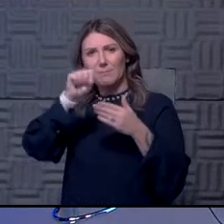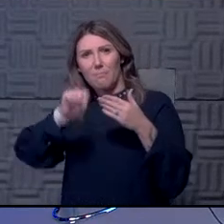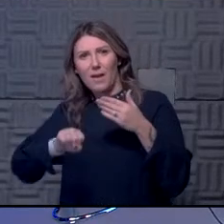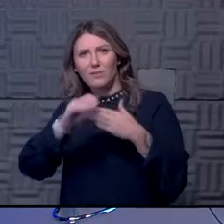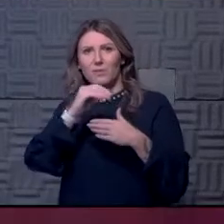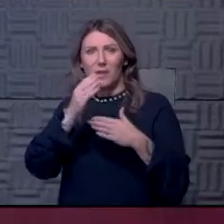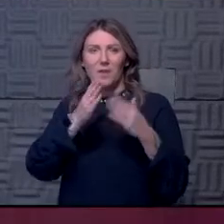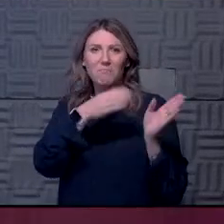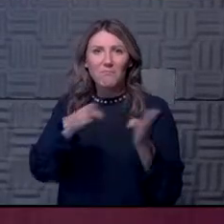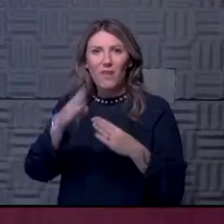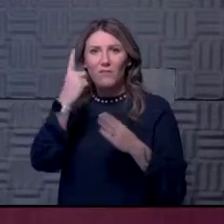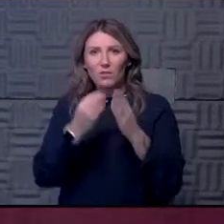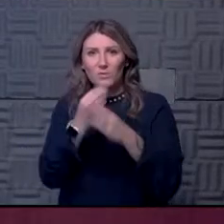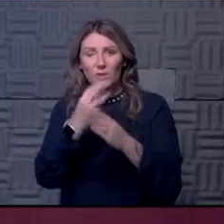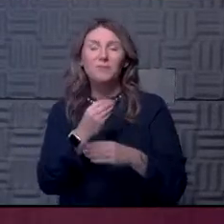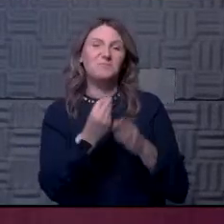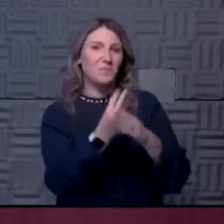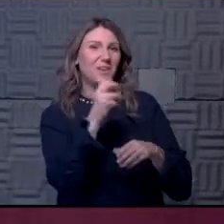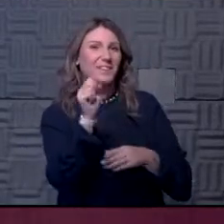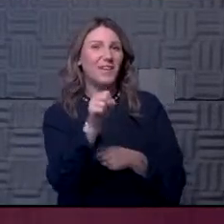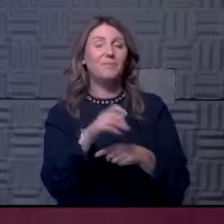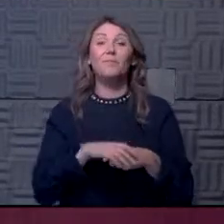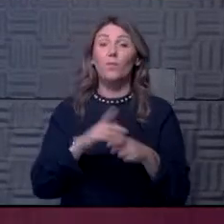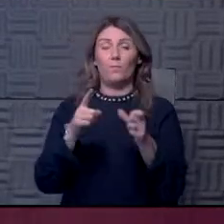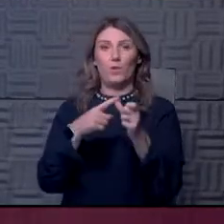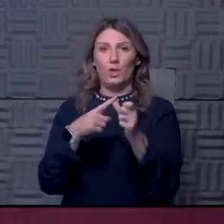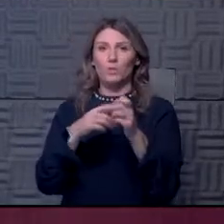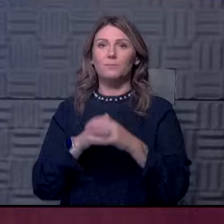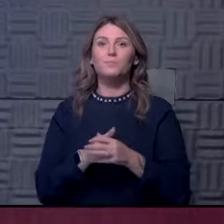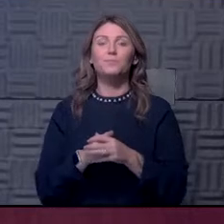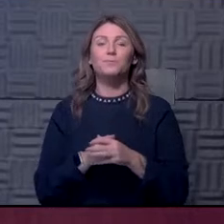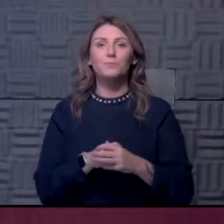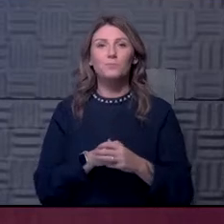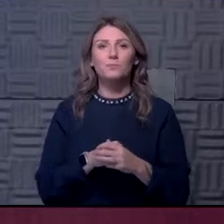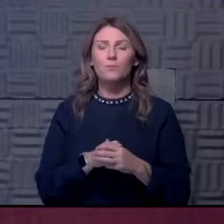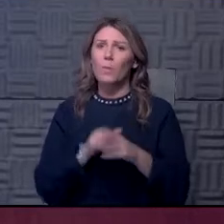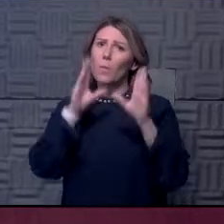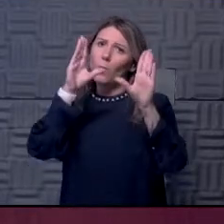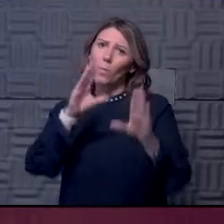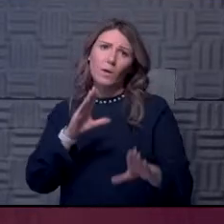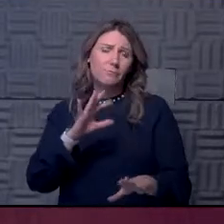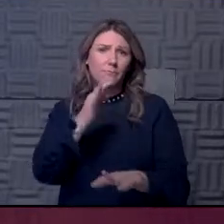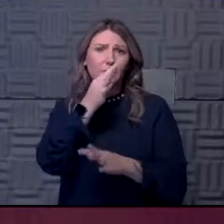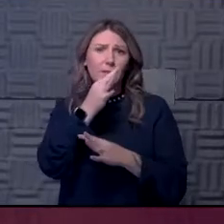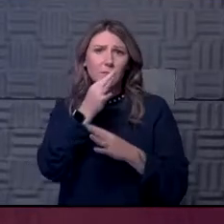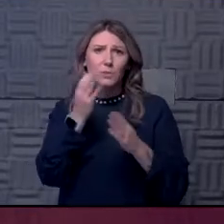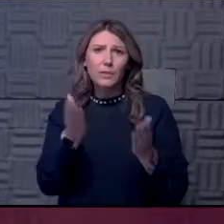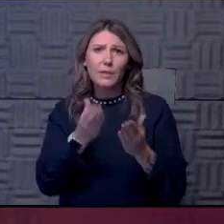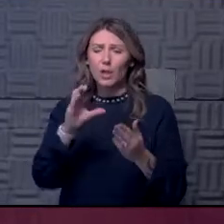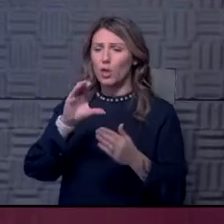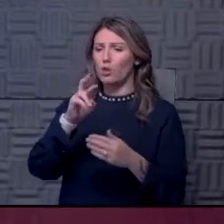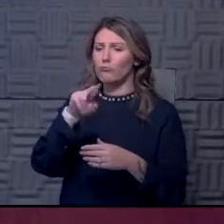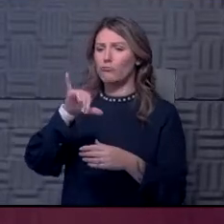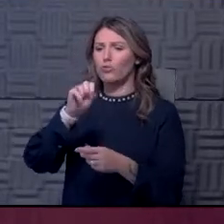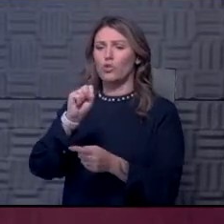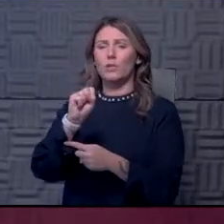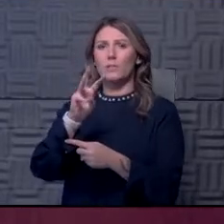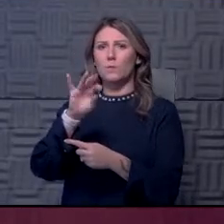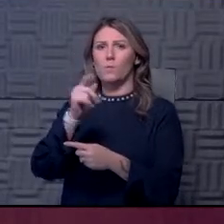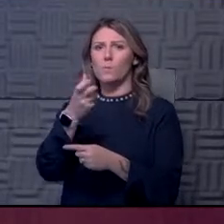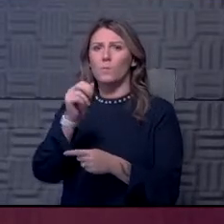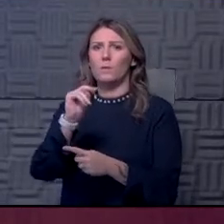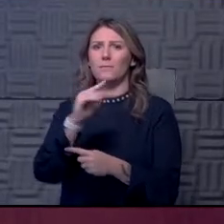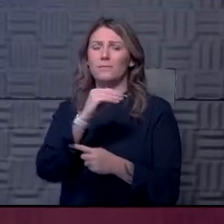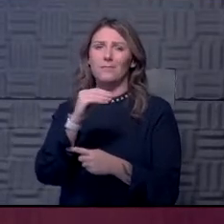the future? Well, first of all, we've got some great experts with us today as well, Chris Wilson and Dr. Scrimcher,